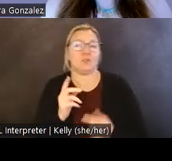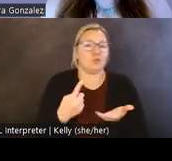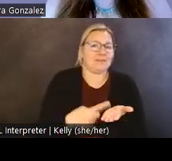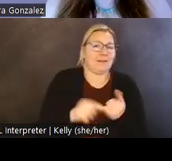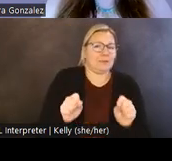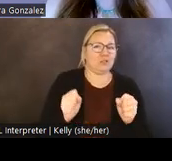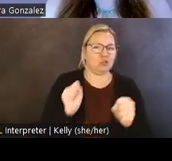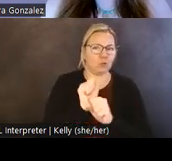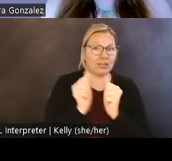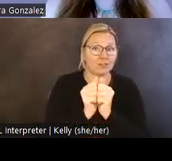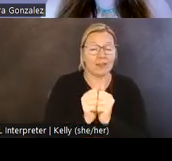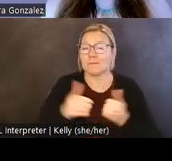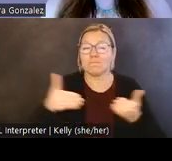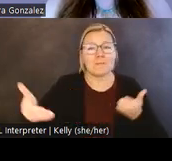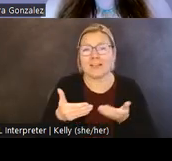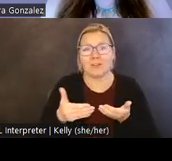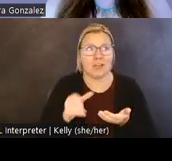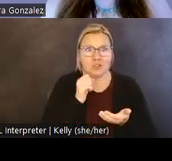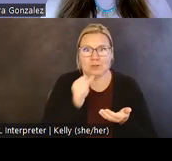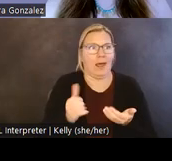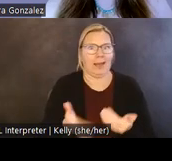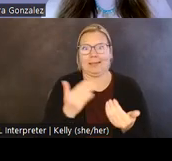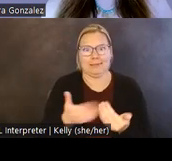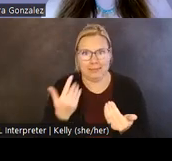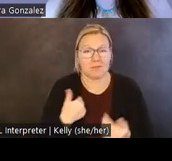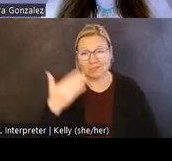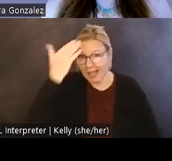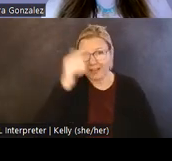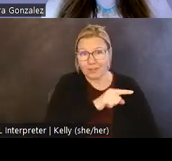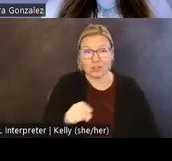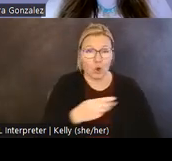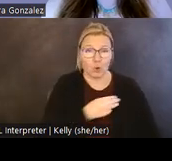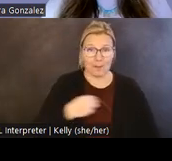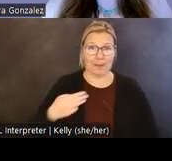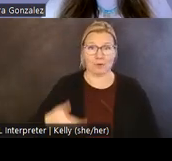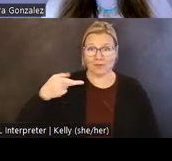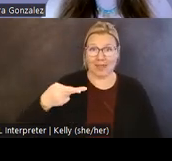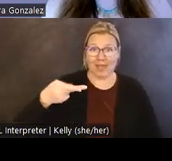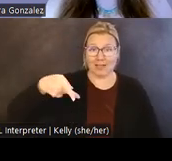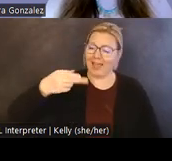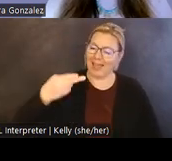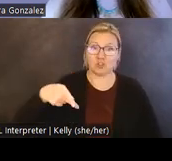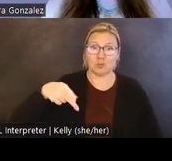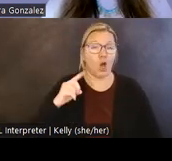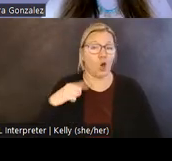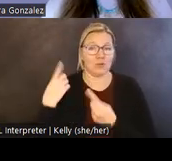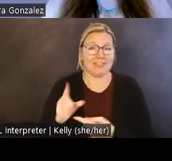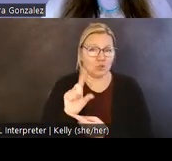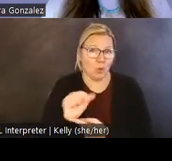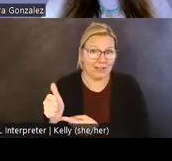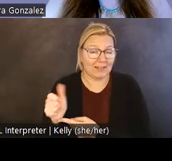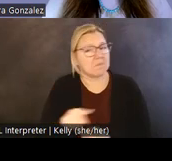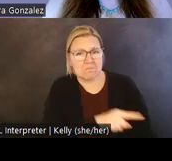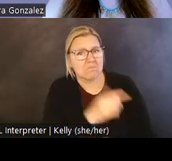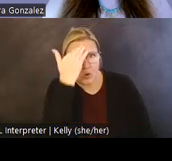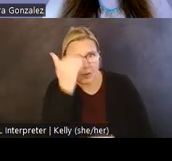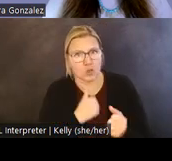This invitation didn't come out of thin air. This I've known members of the HPO since 2010, and they were very familiar with my work with